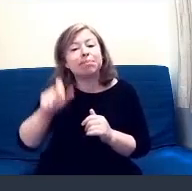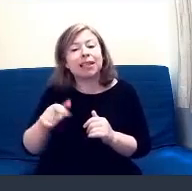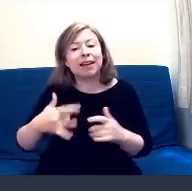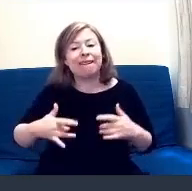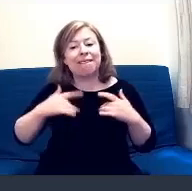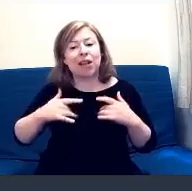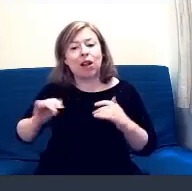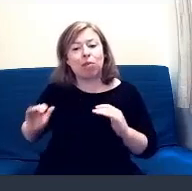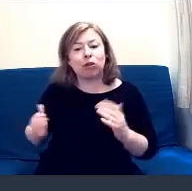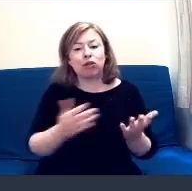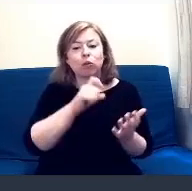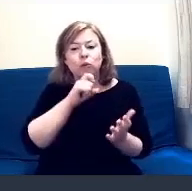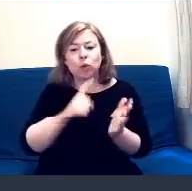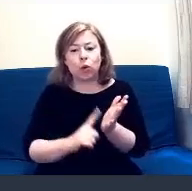Lewis.